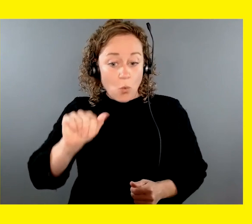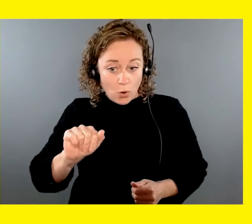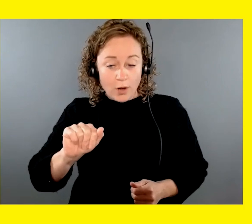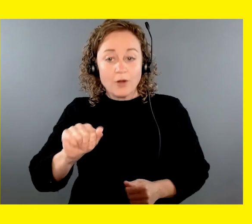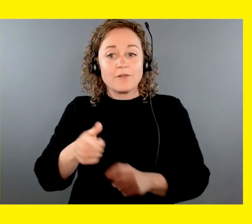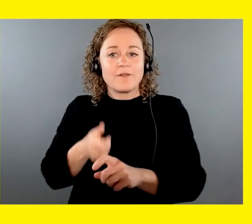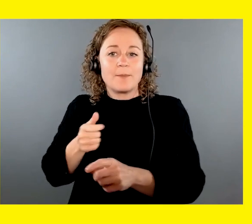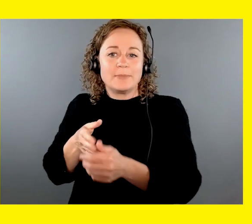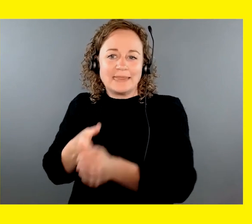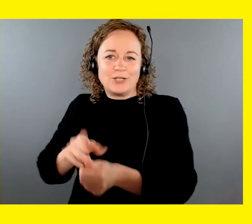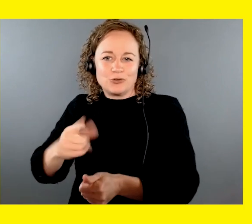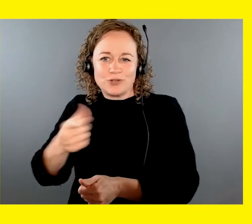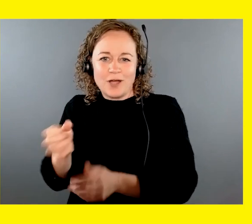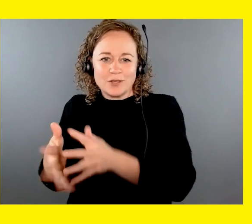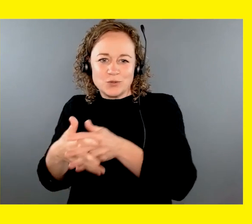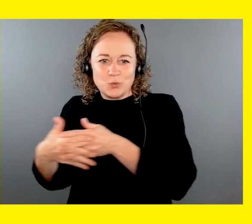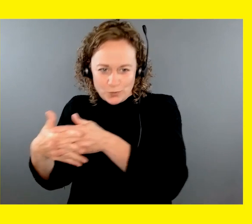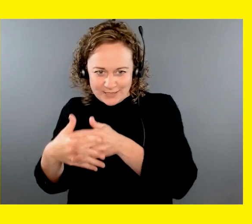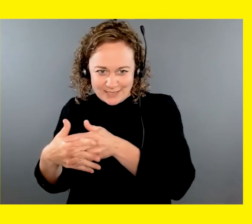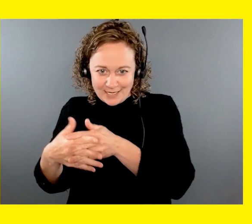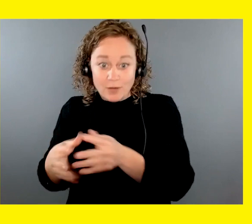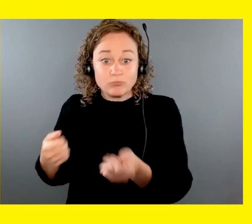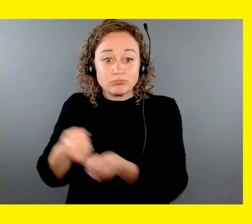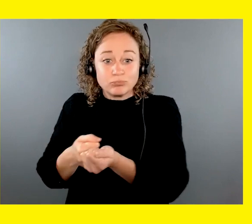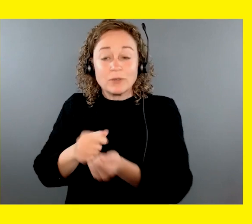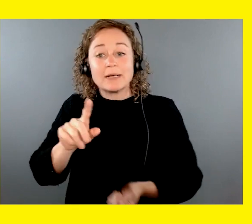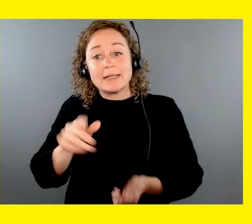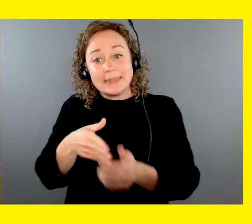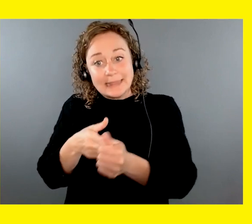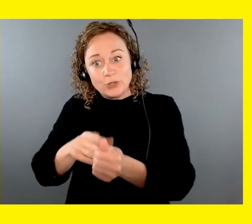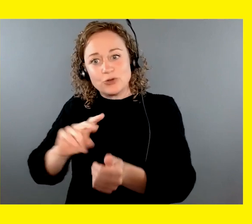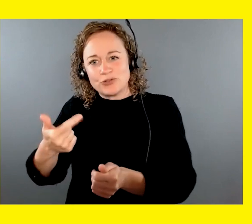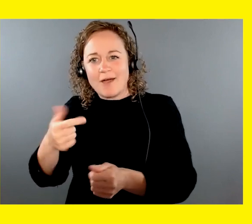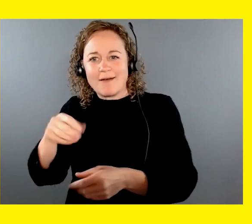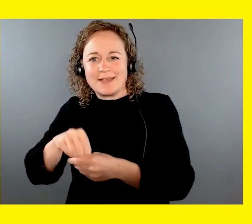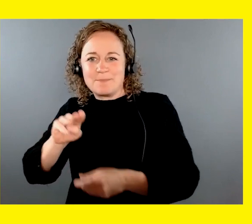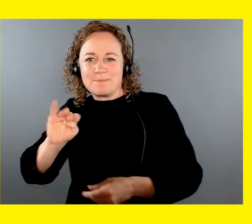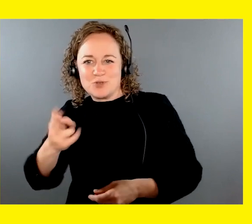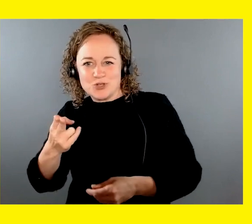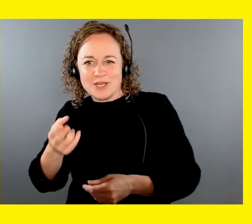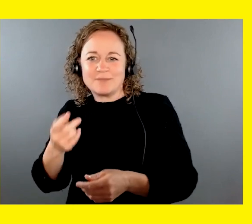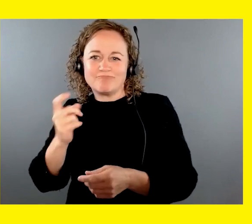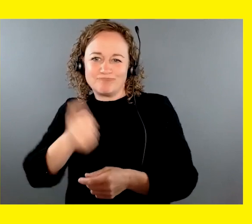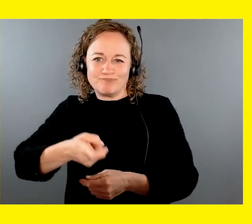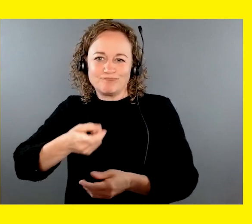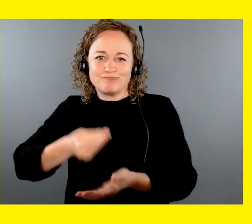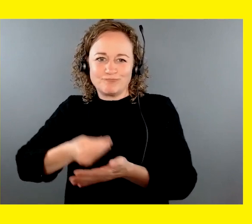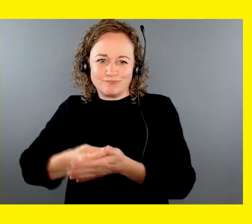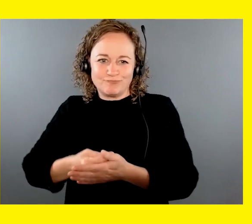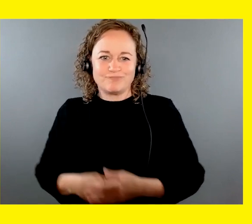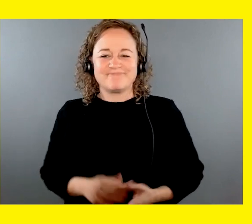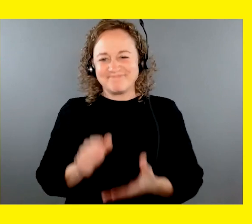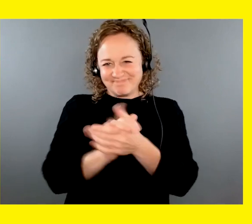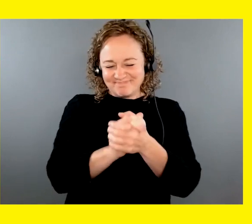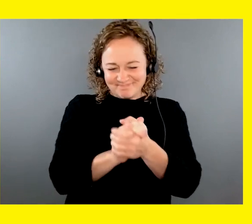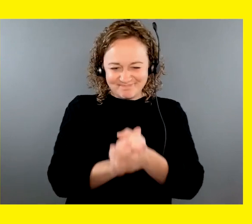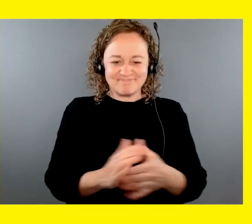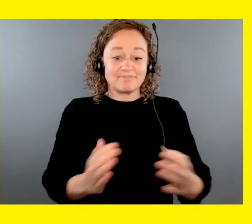Dogs USA and generously sponsored by Leader Dogs for the Blind in Michigan. Congratulations, Adam and Henson.